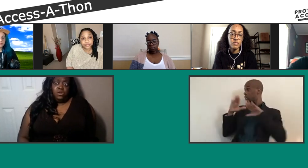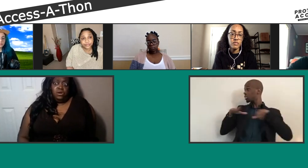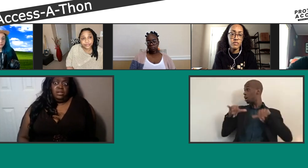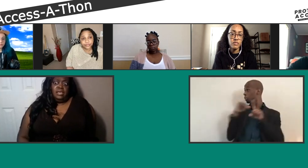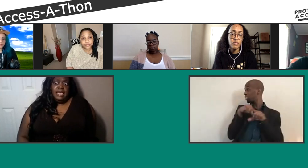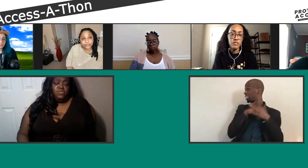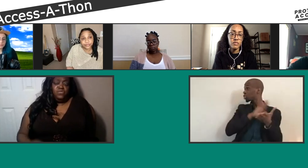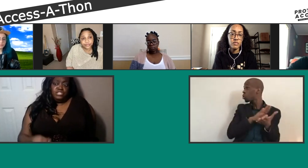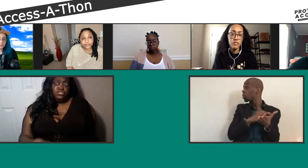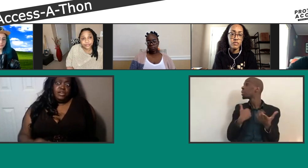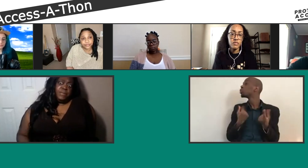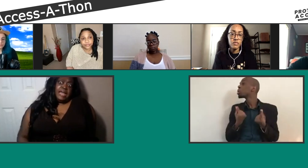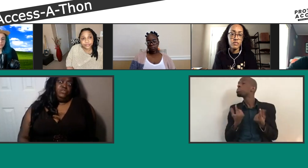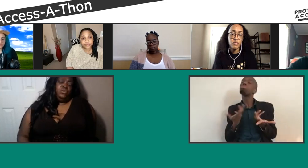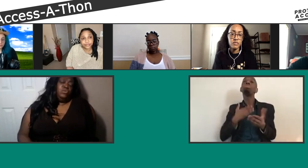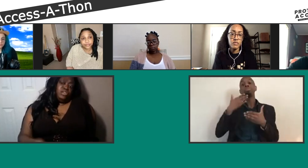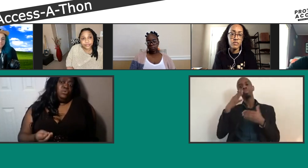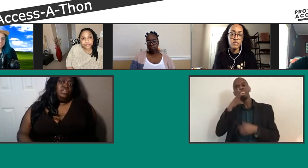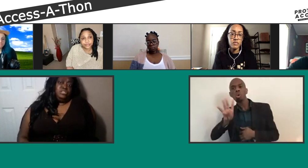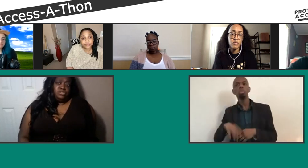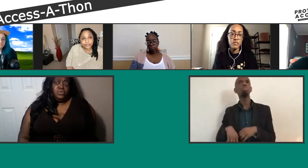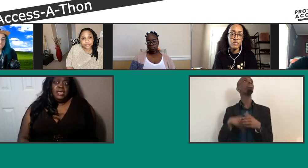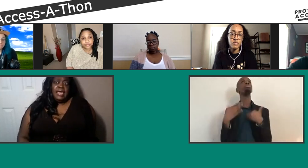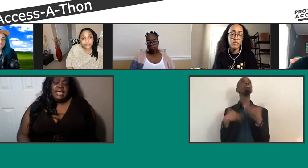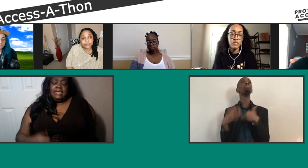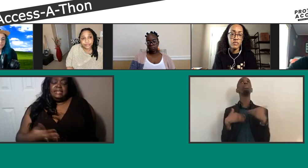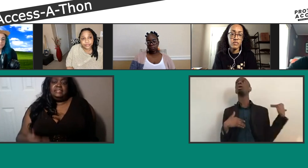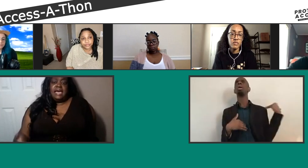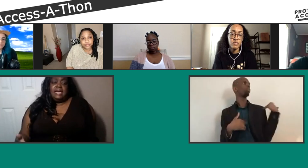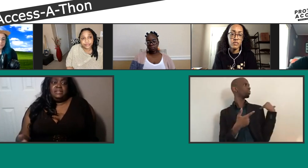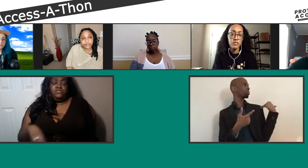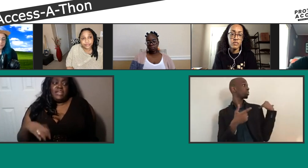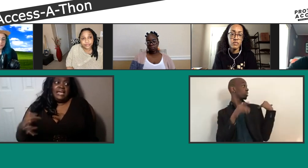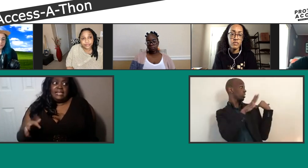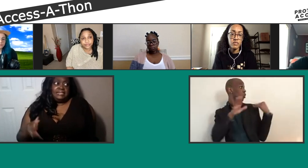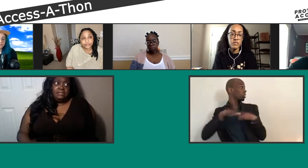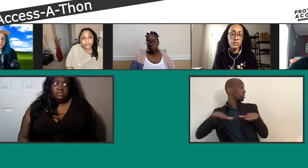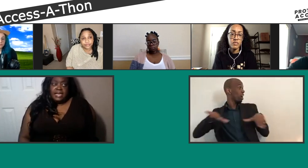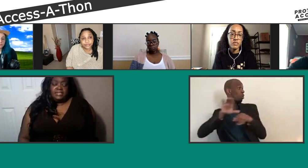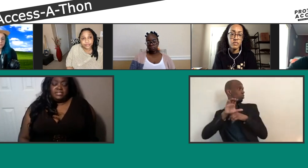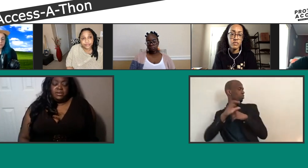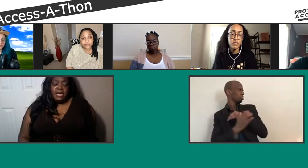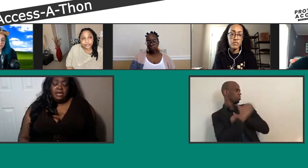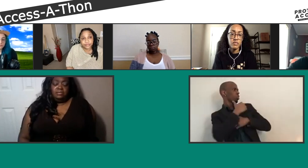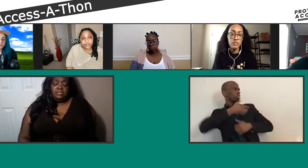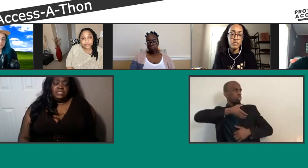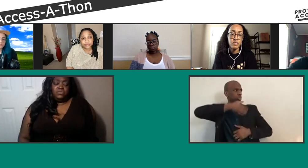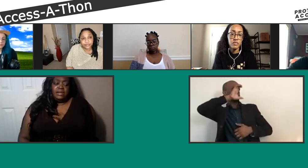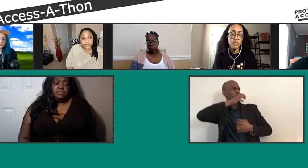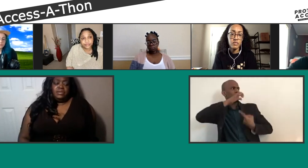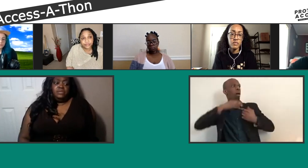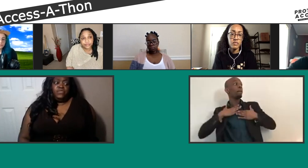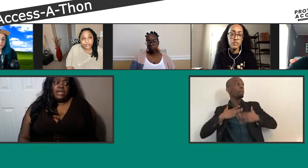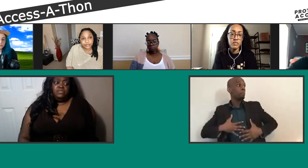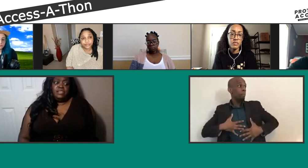the N-word and forced to drink a body fluid. What are you going to do? And get this kind of lackadaisical answer. I don't think it's